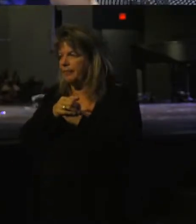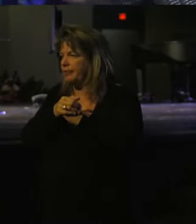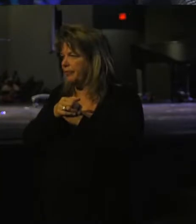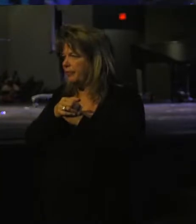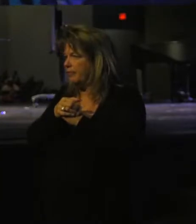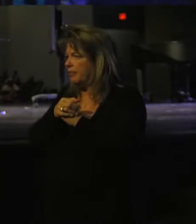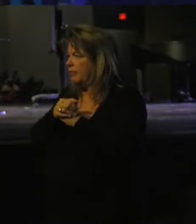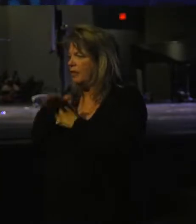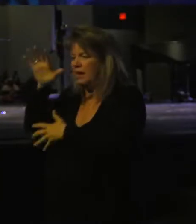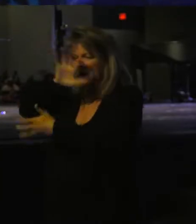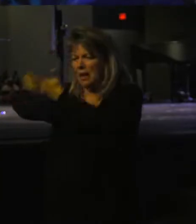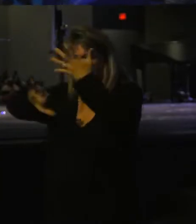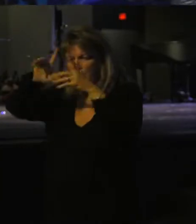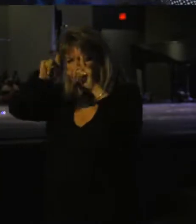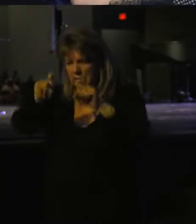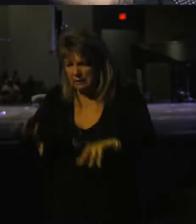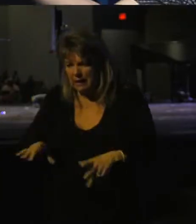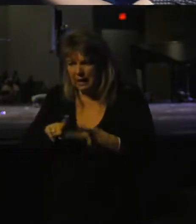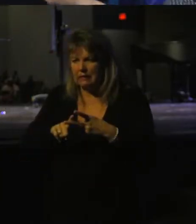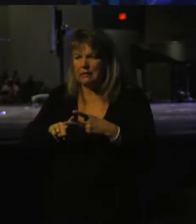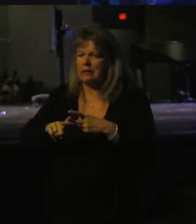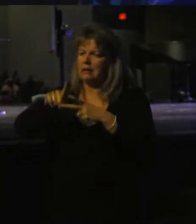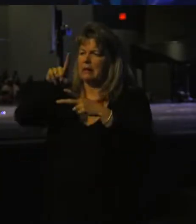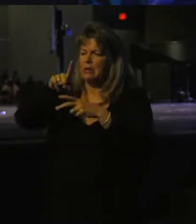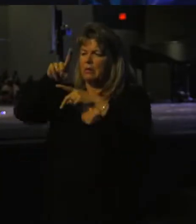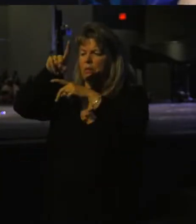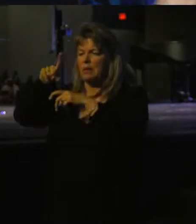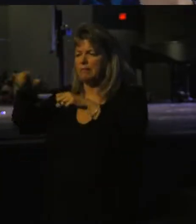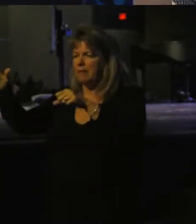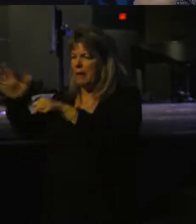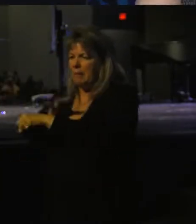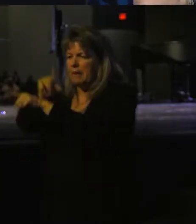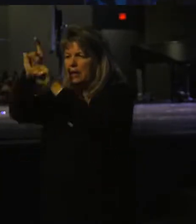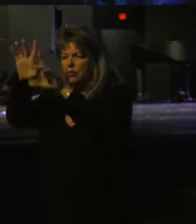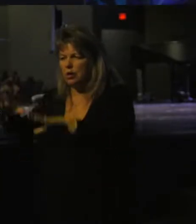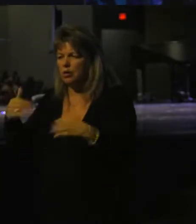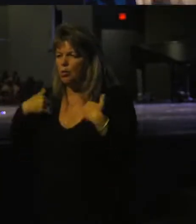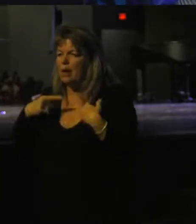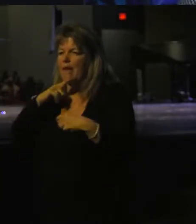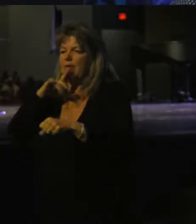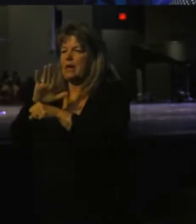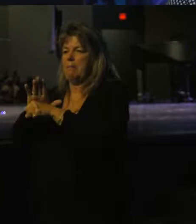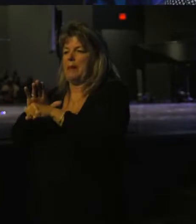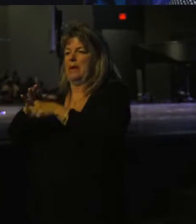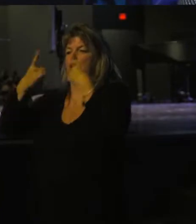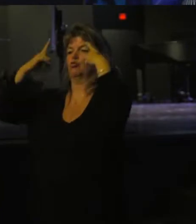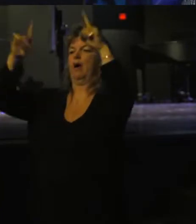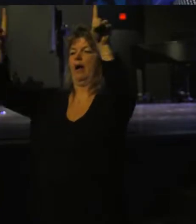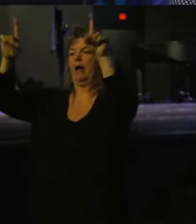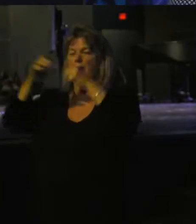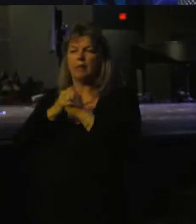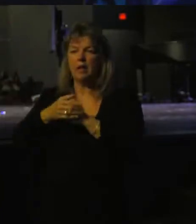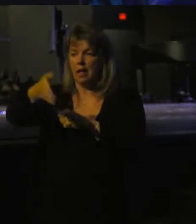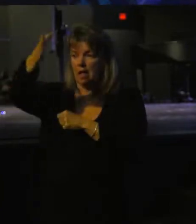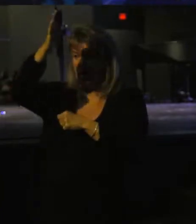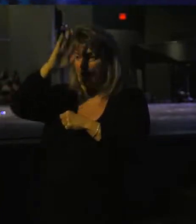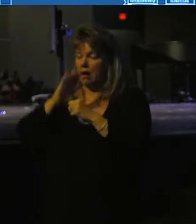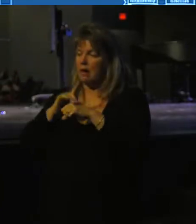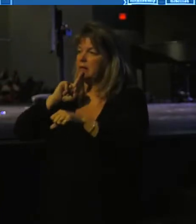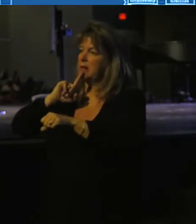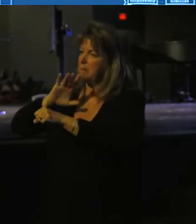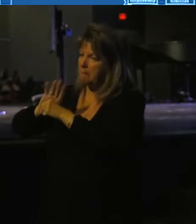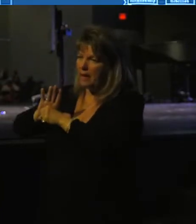In a confusing test and complete trust, we have a committed triumph. We have a God that is